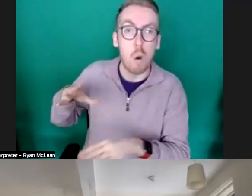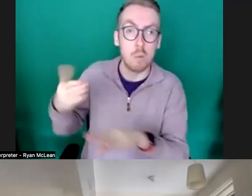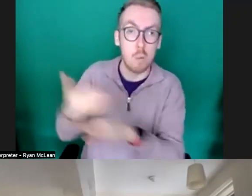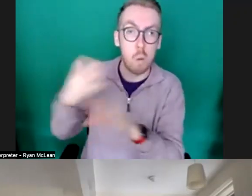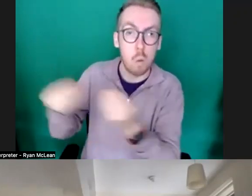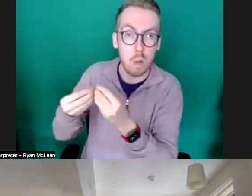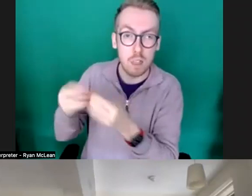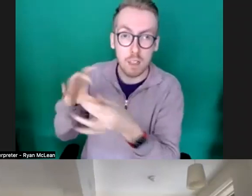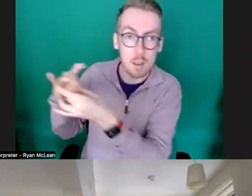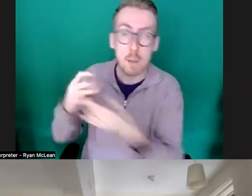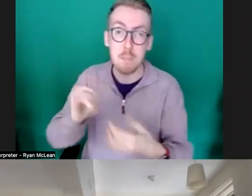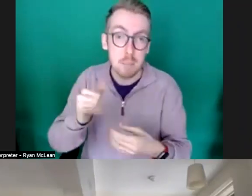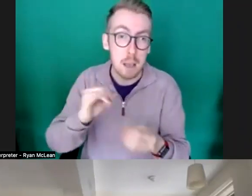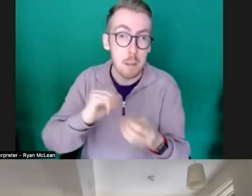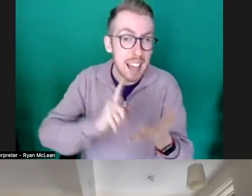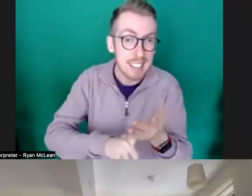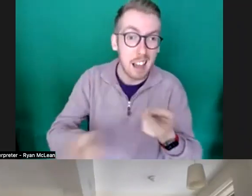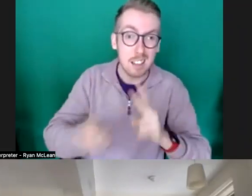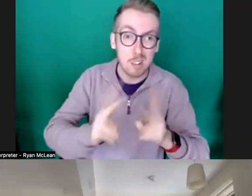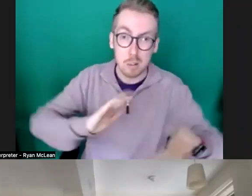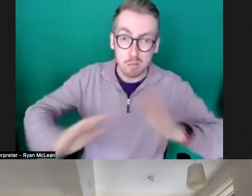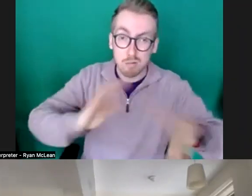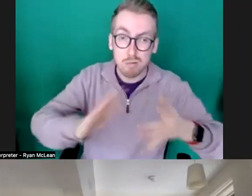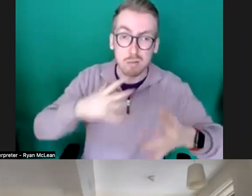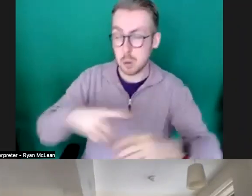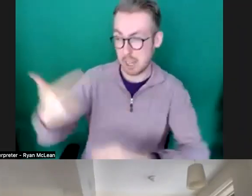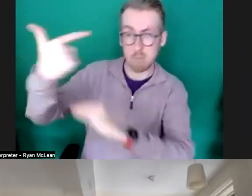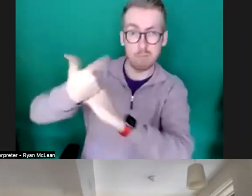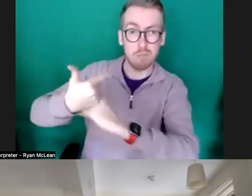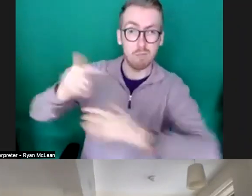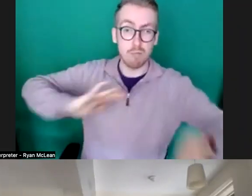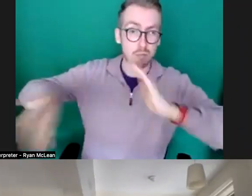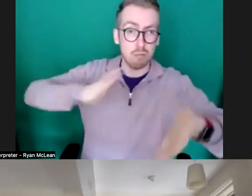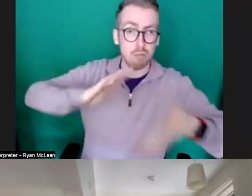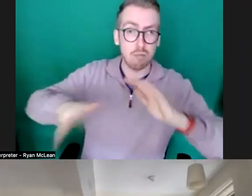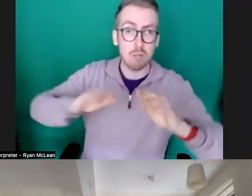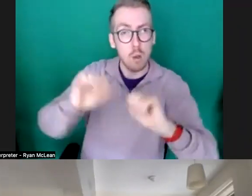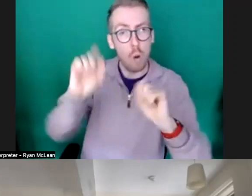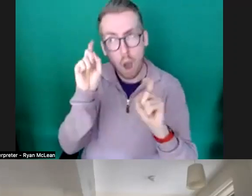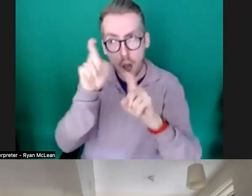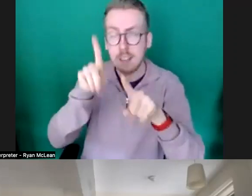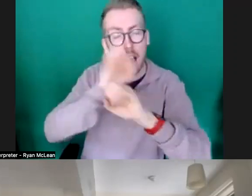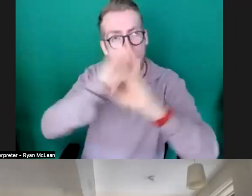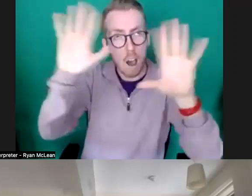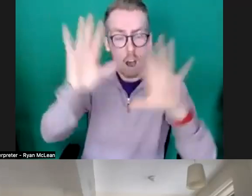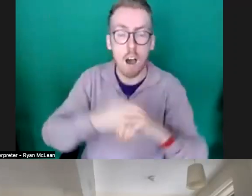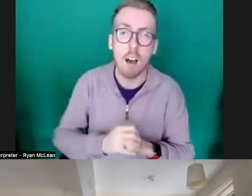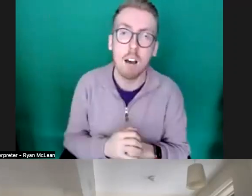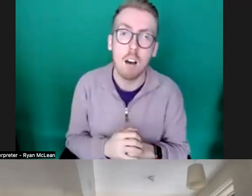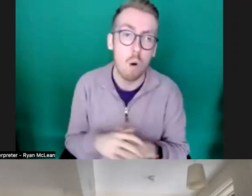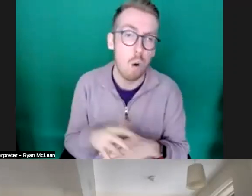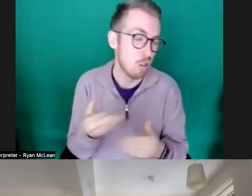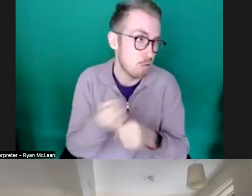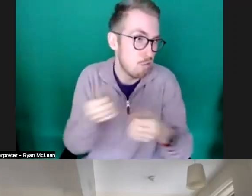those are bsl interpreters if you'd like to submit video kind of proposals um or general kind of access workers to help